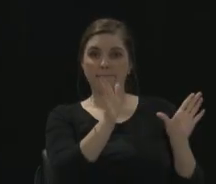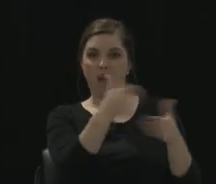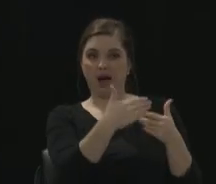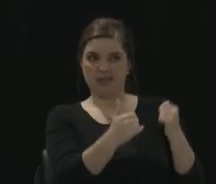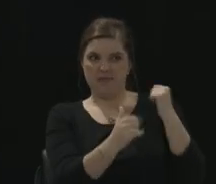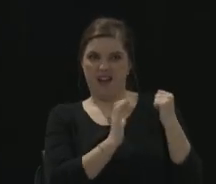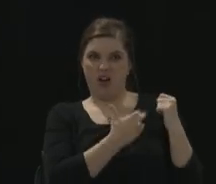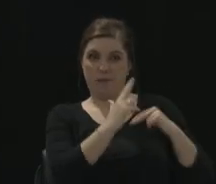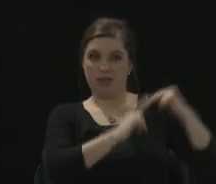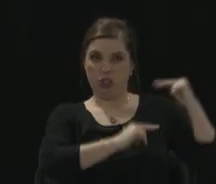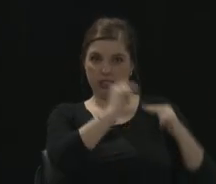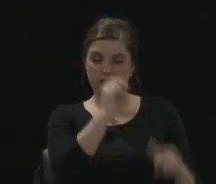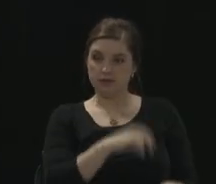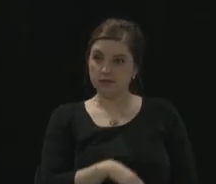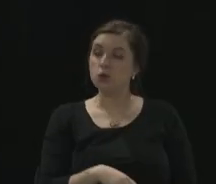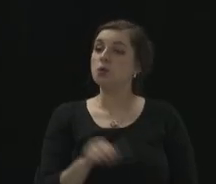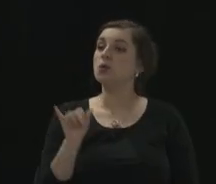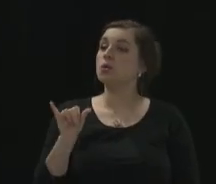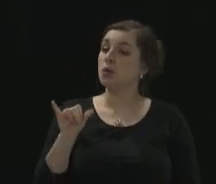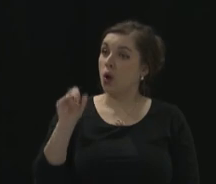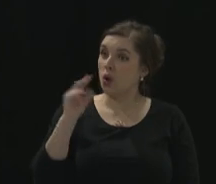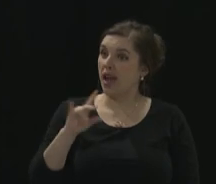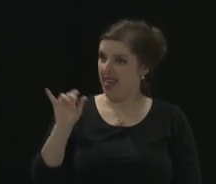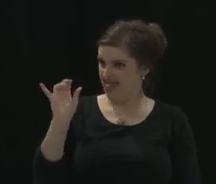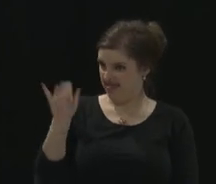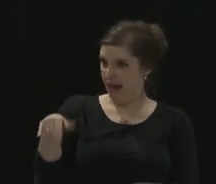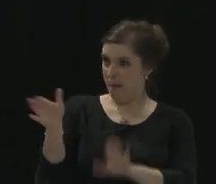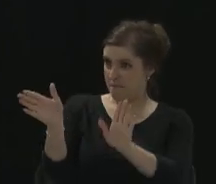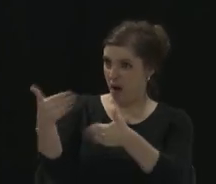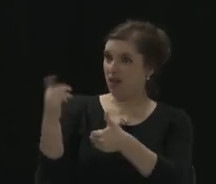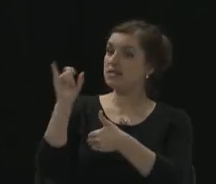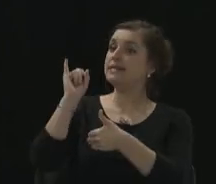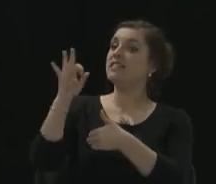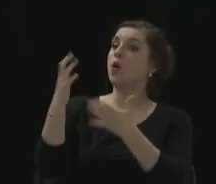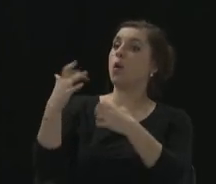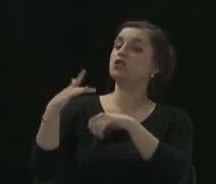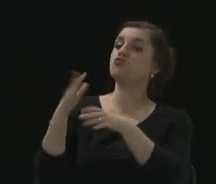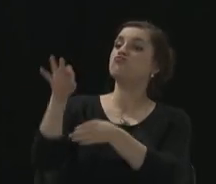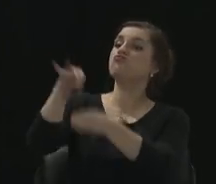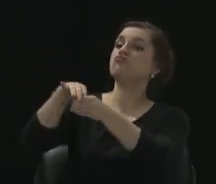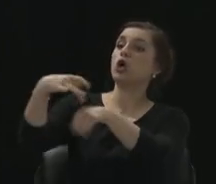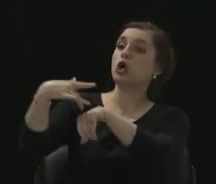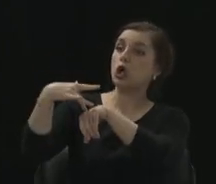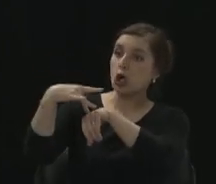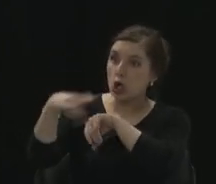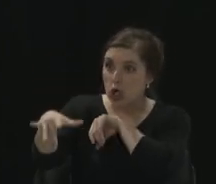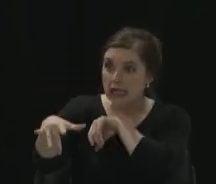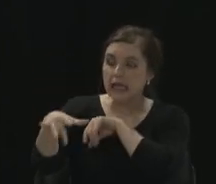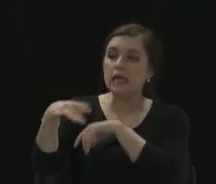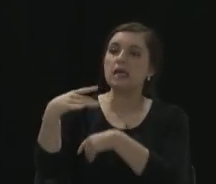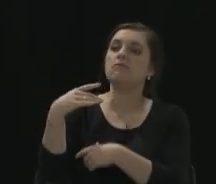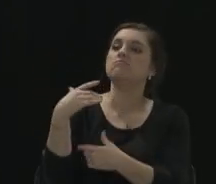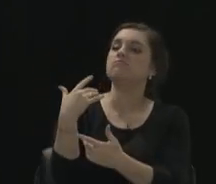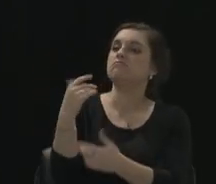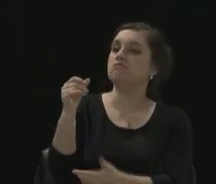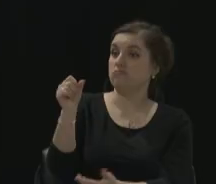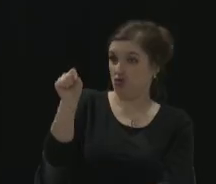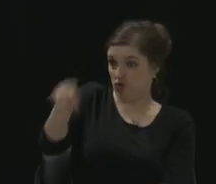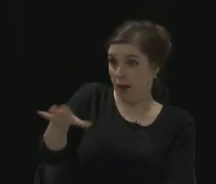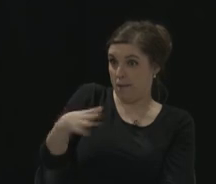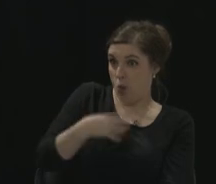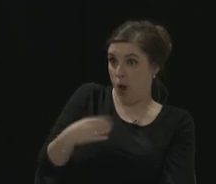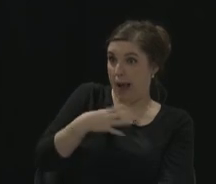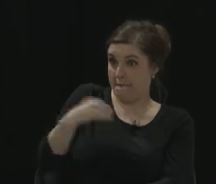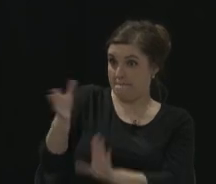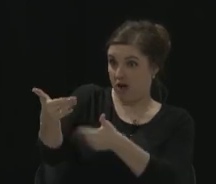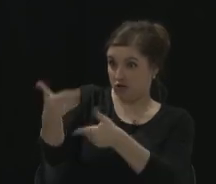the same box that I might use if I want to submit an early vote, right? And I want to drop it at the voter drop box. Absolutely.